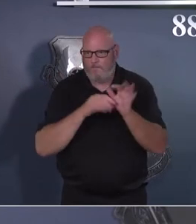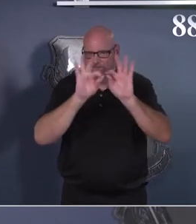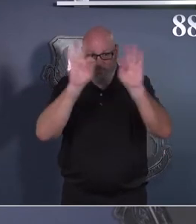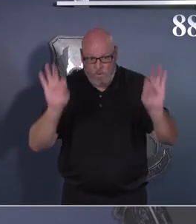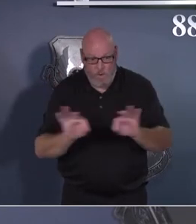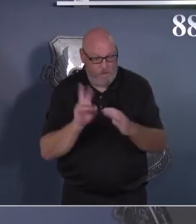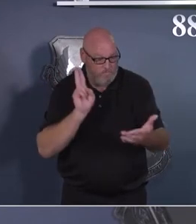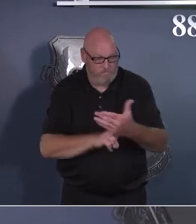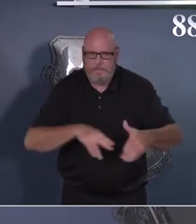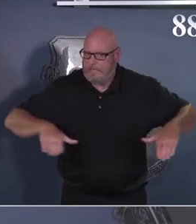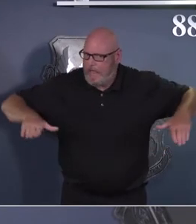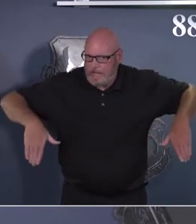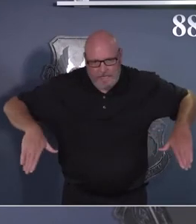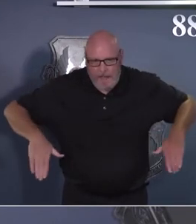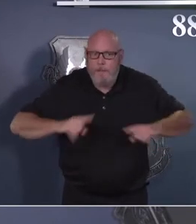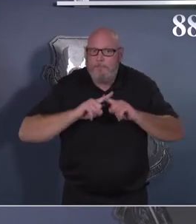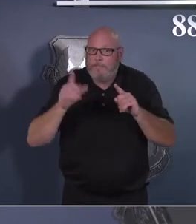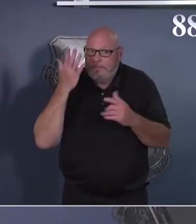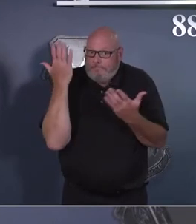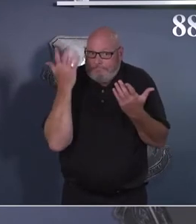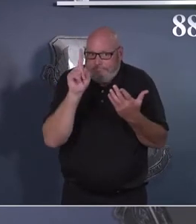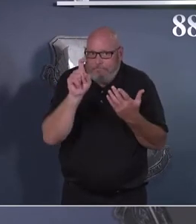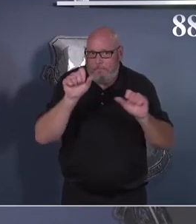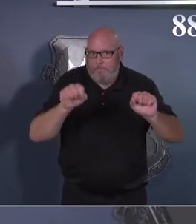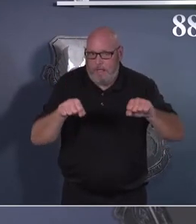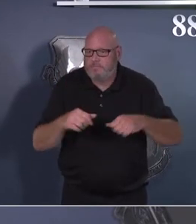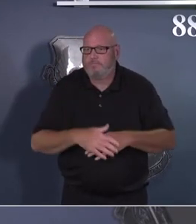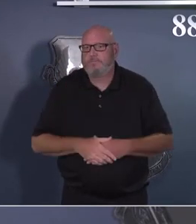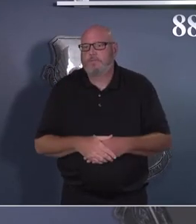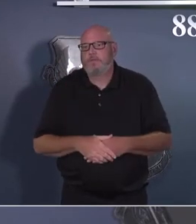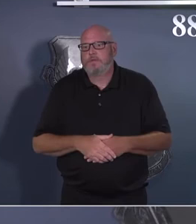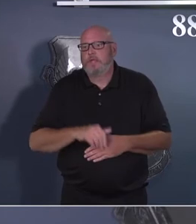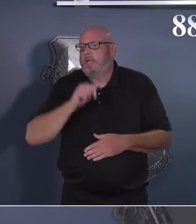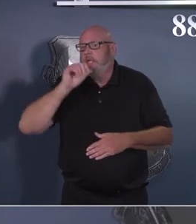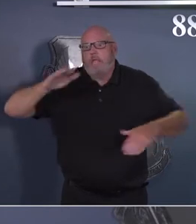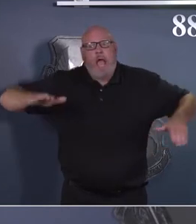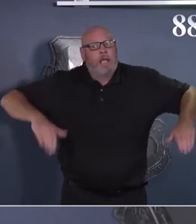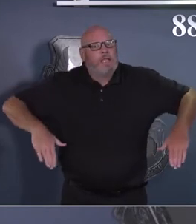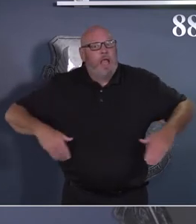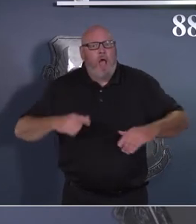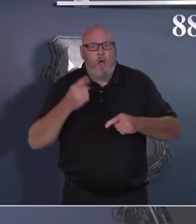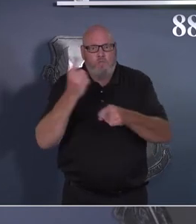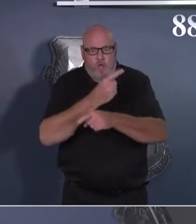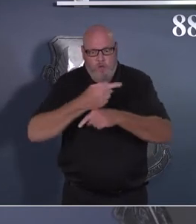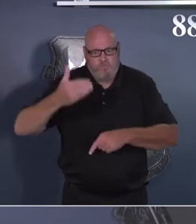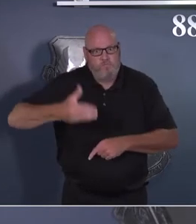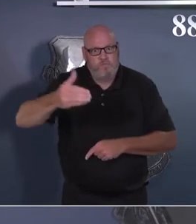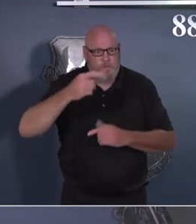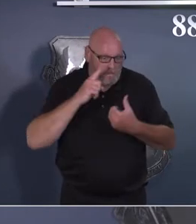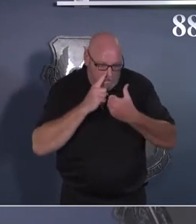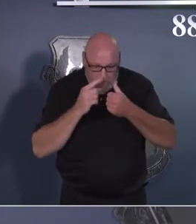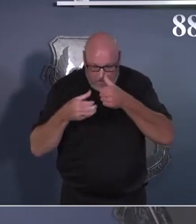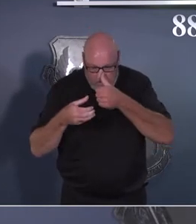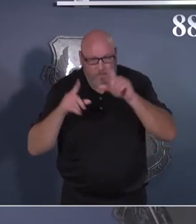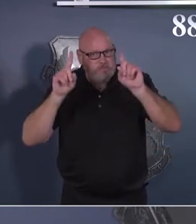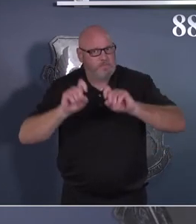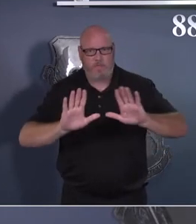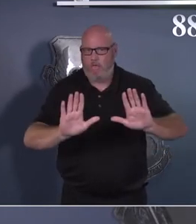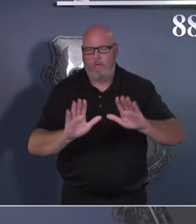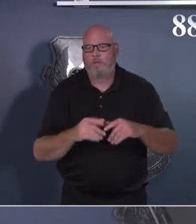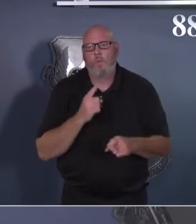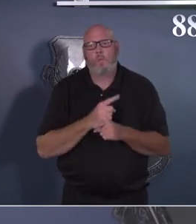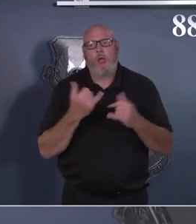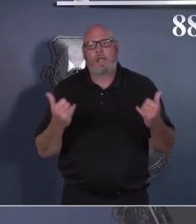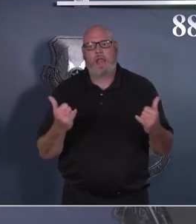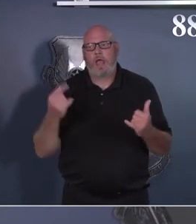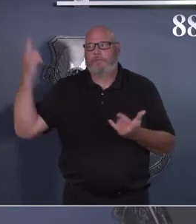or not or rolling out that recurring testing for unvaccinated folks. So we're just standing fast. We're awaiting higher headquarters guidance.